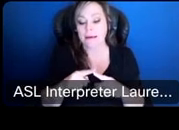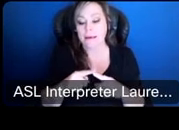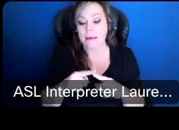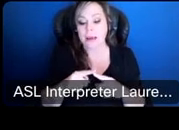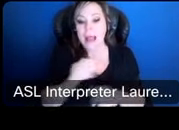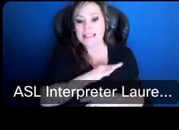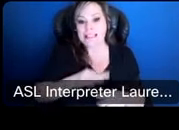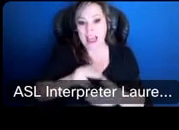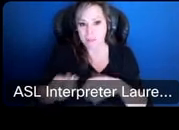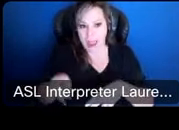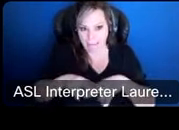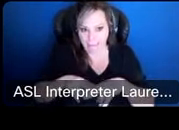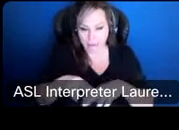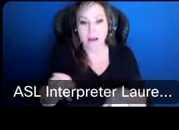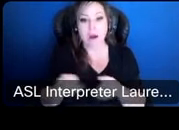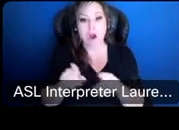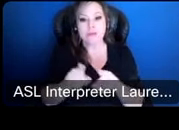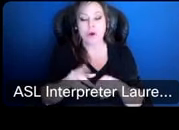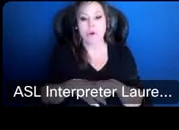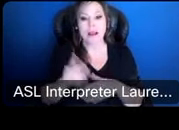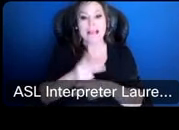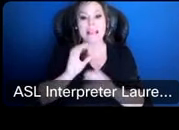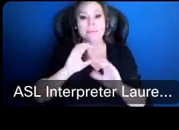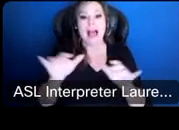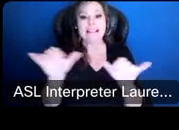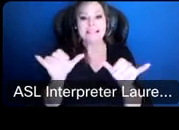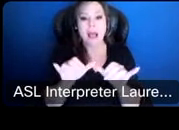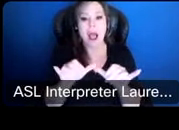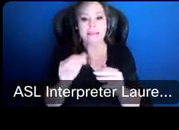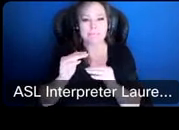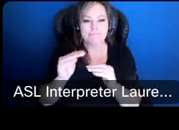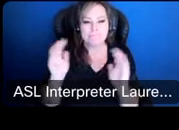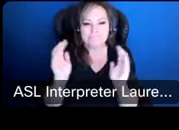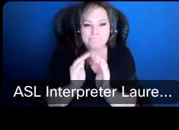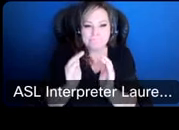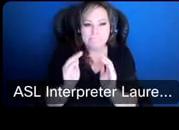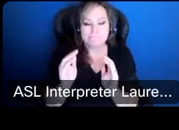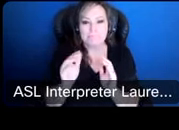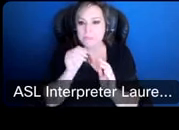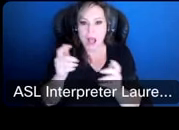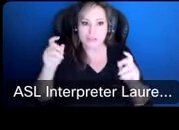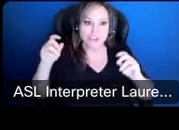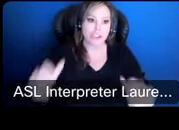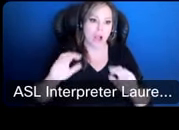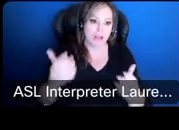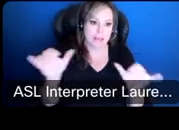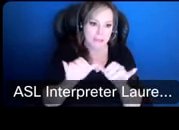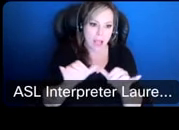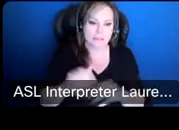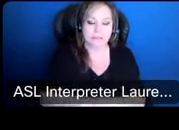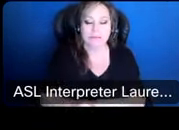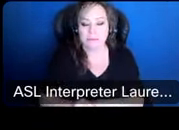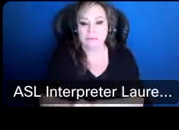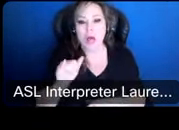compensation and number two keeping class sizes as uh low as we possibly can so this these guiding